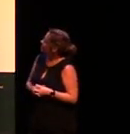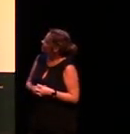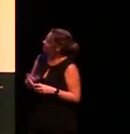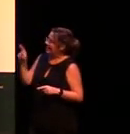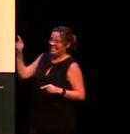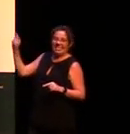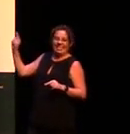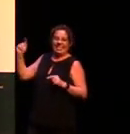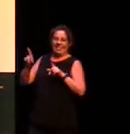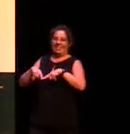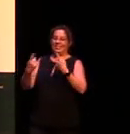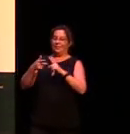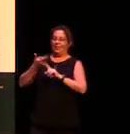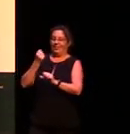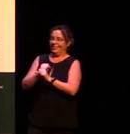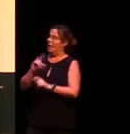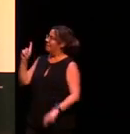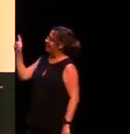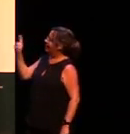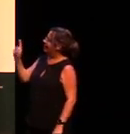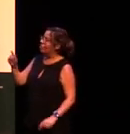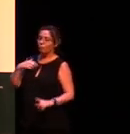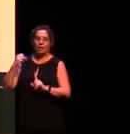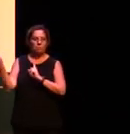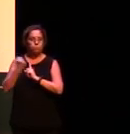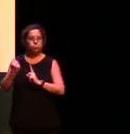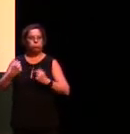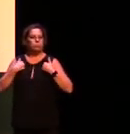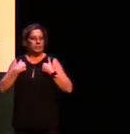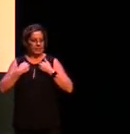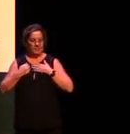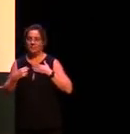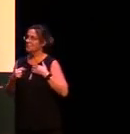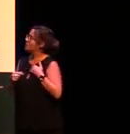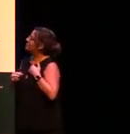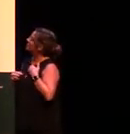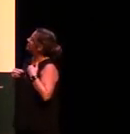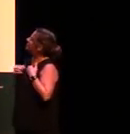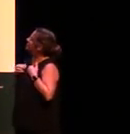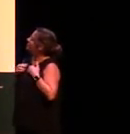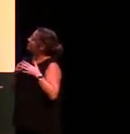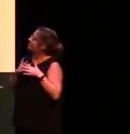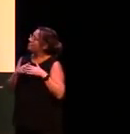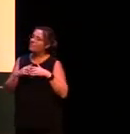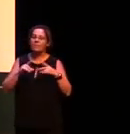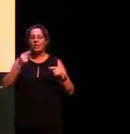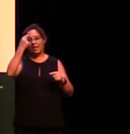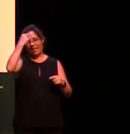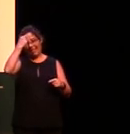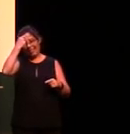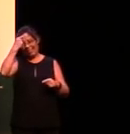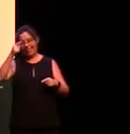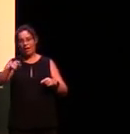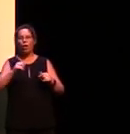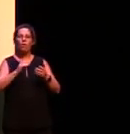which is particularly striking where so if you think of the english word hop